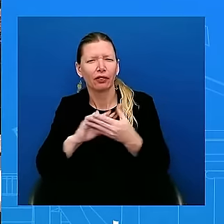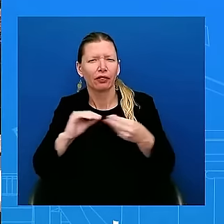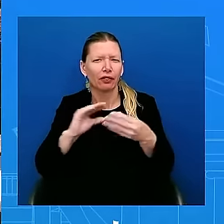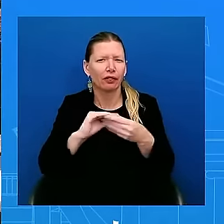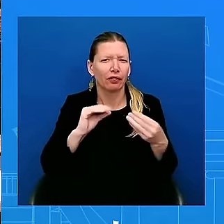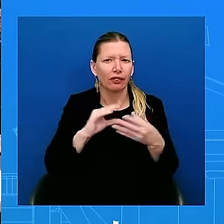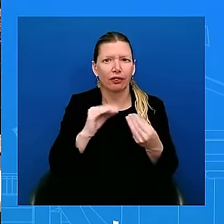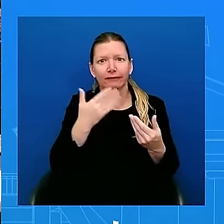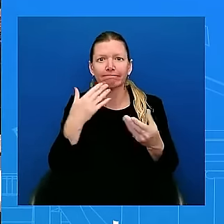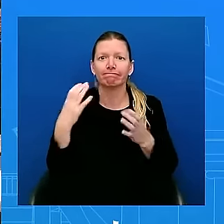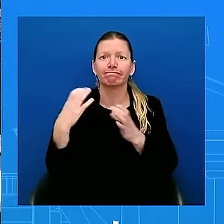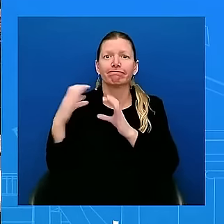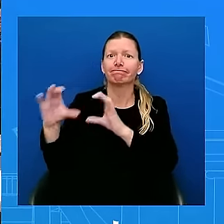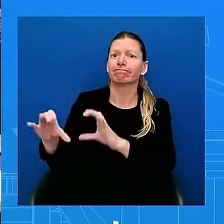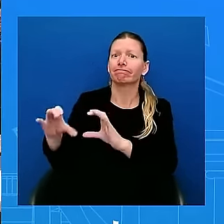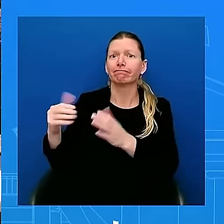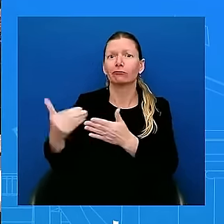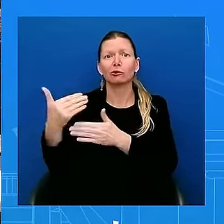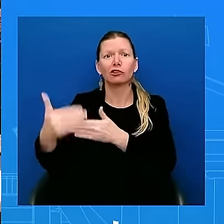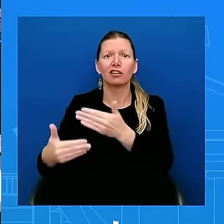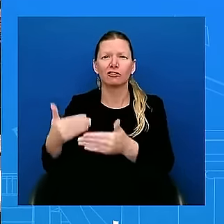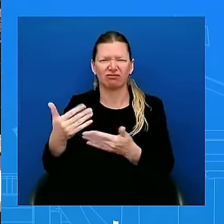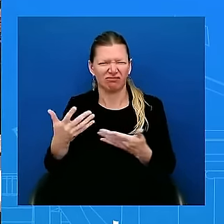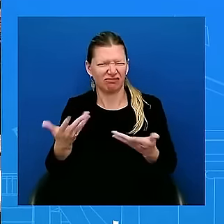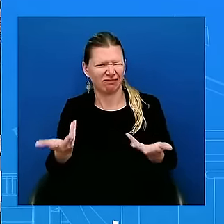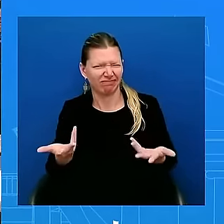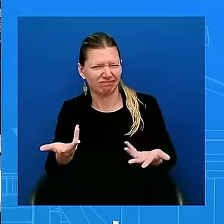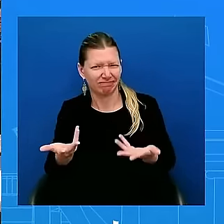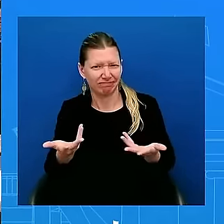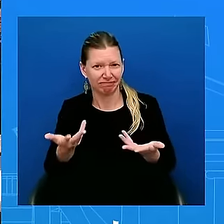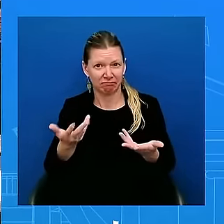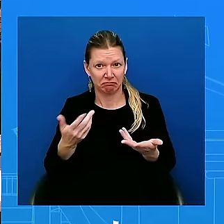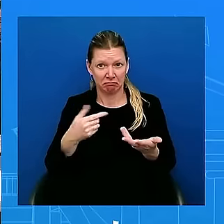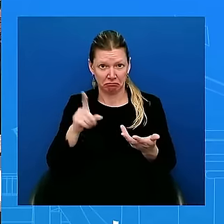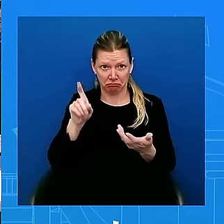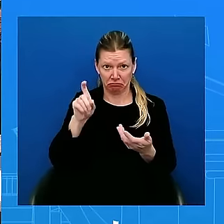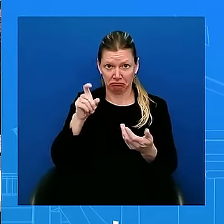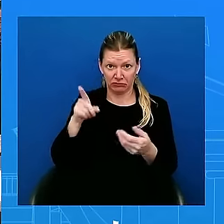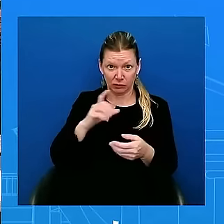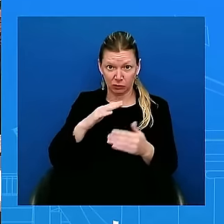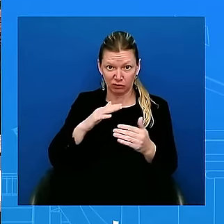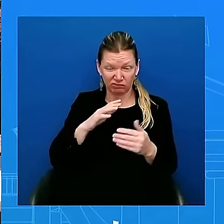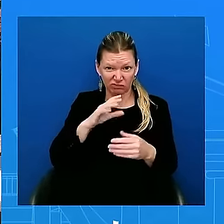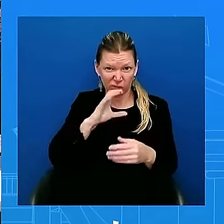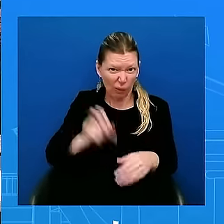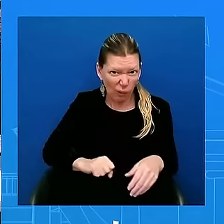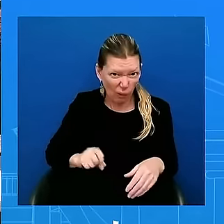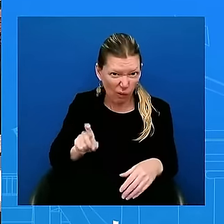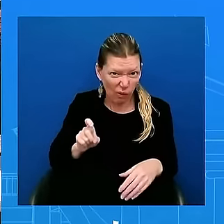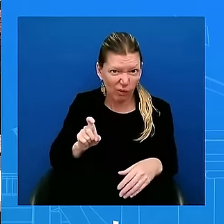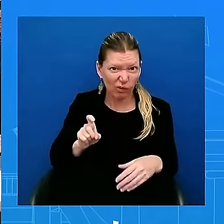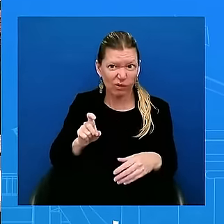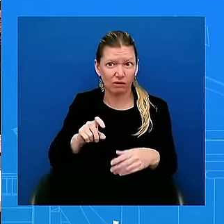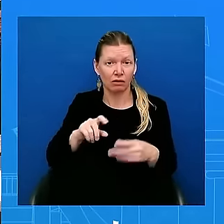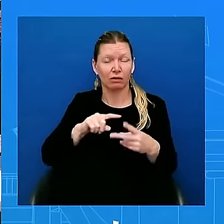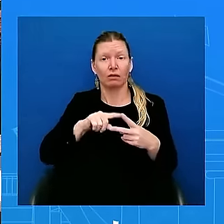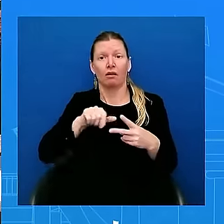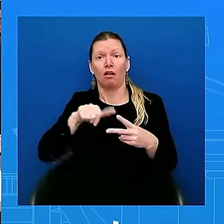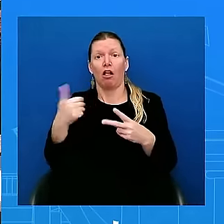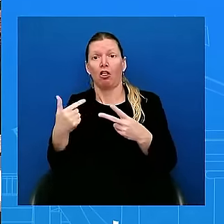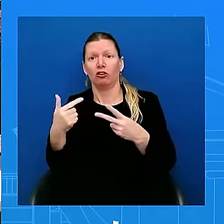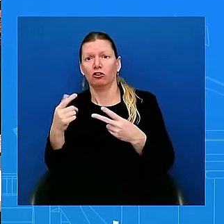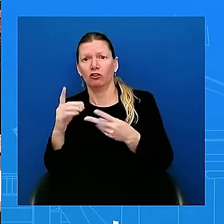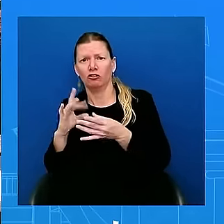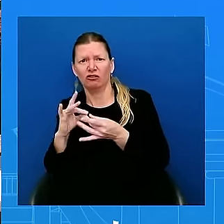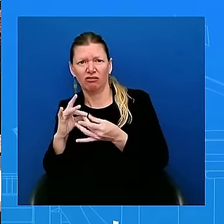Is he saying it's because he was too old? In another one, he said that it was for the sake of democracy.